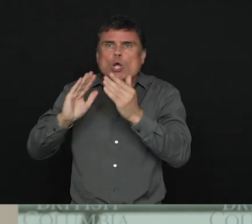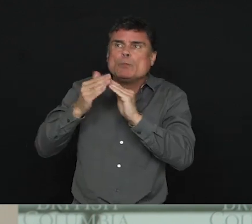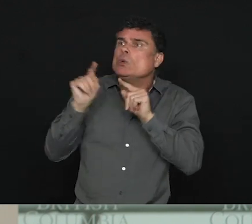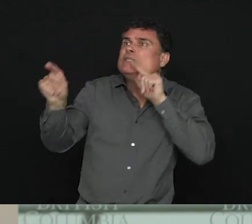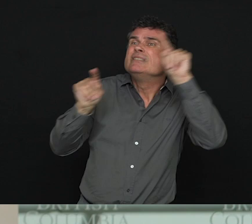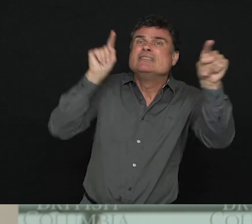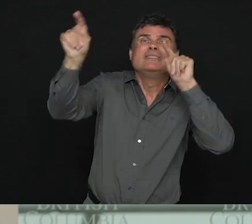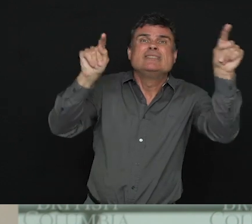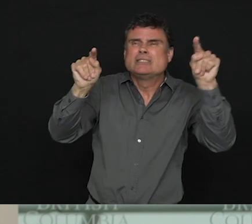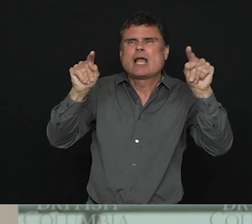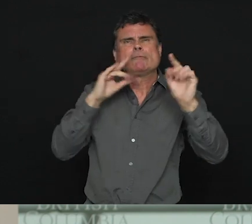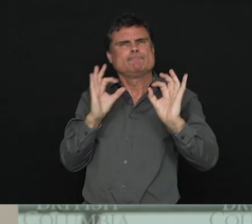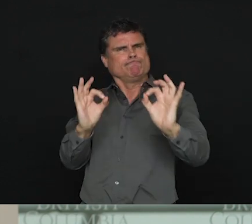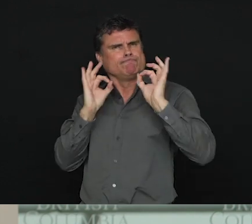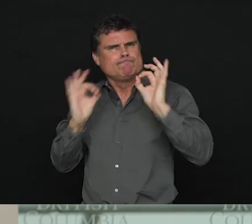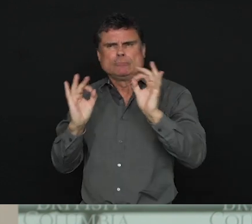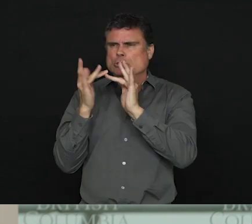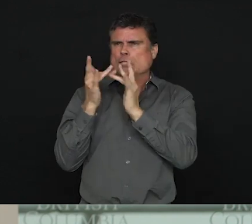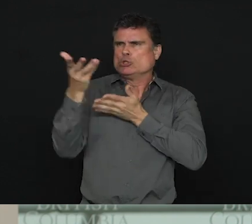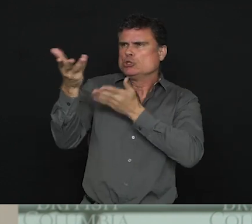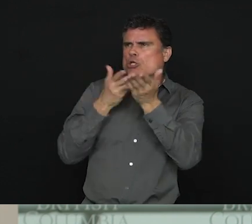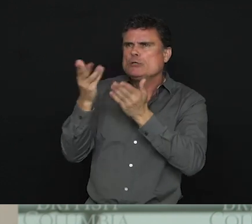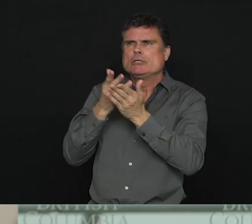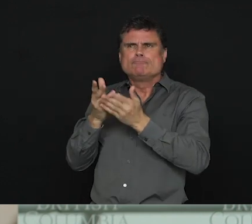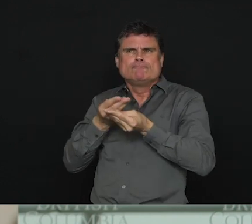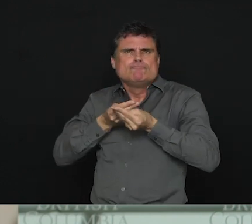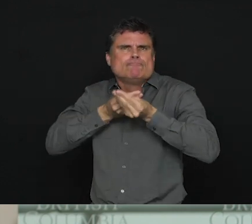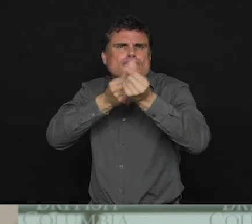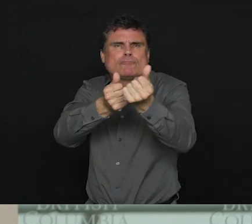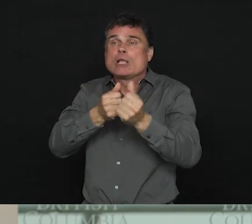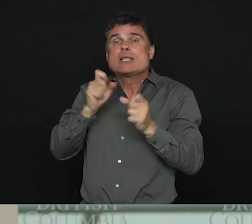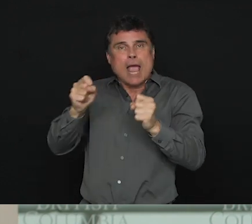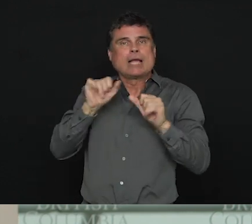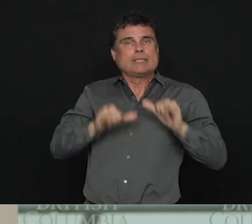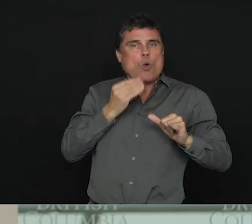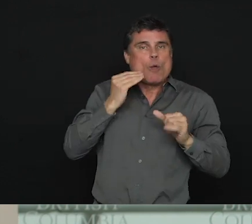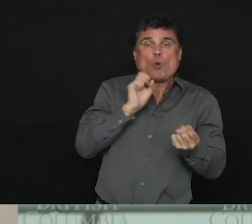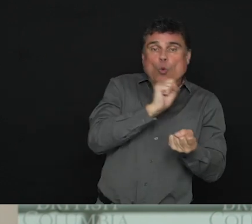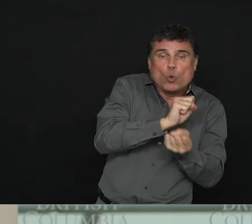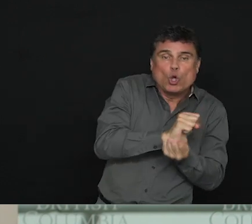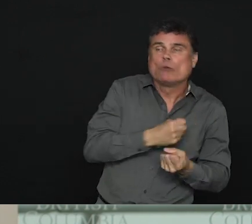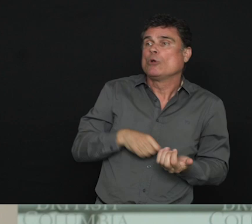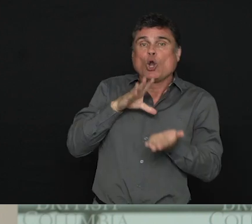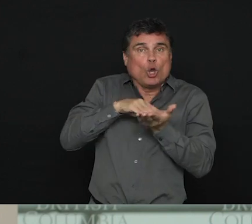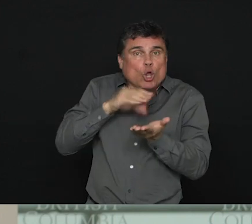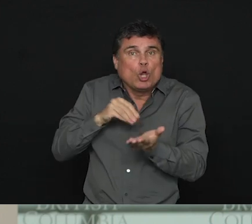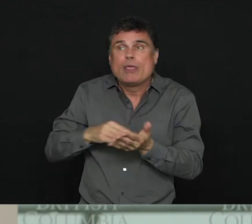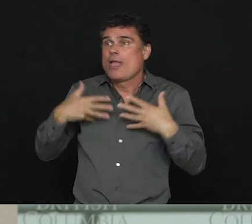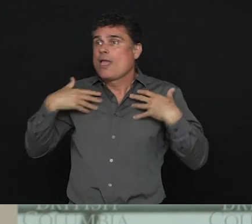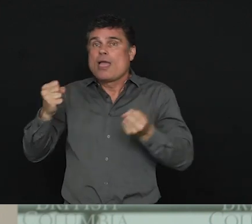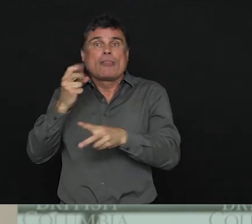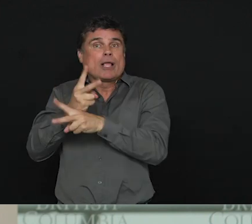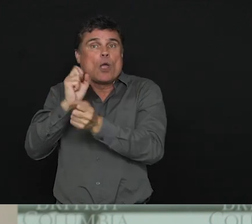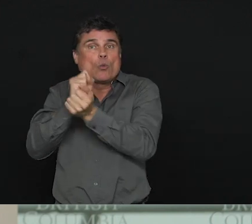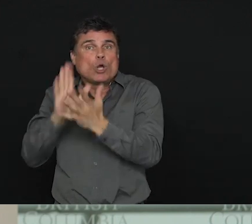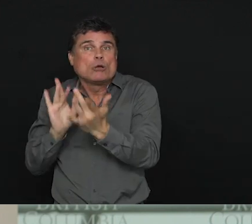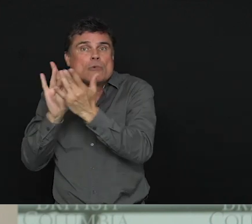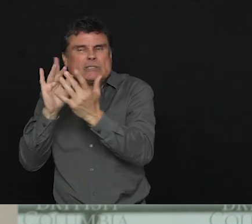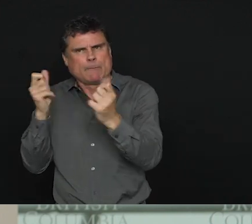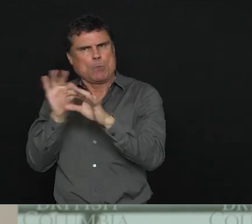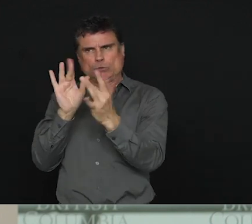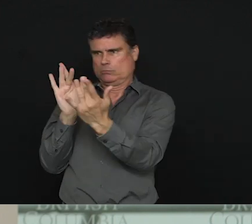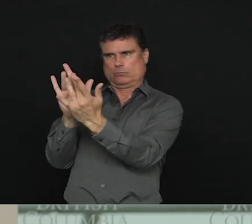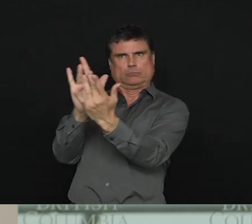access virtual health care, keep in touch with loved ones. Responding to the impact of this pandemic requires the best